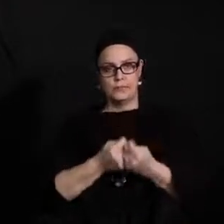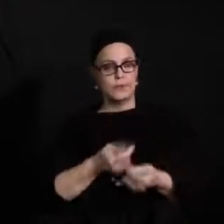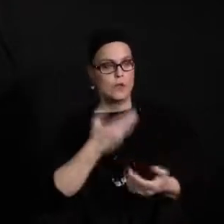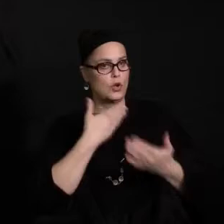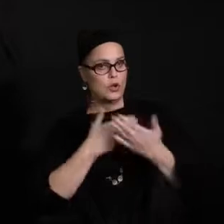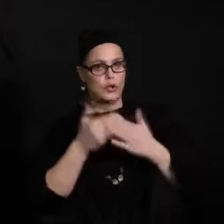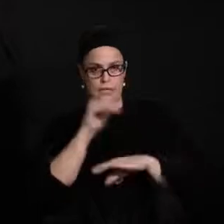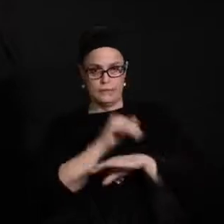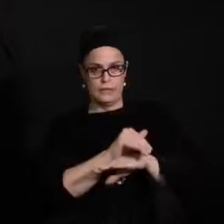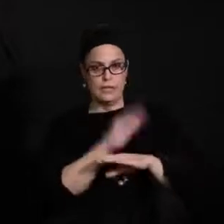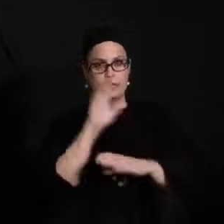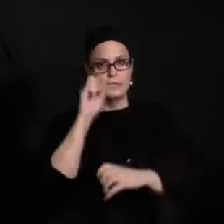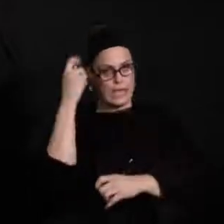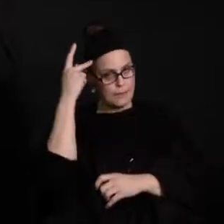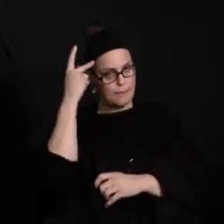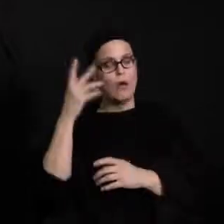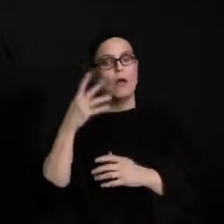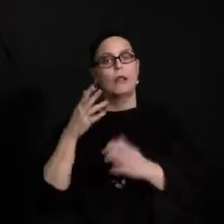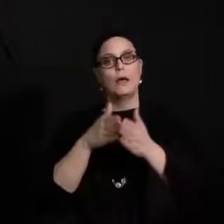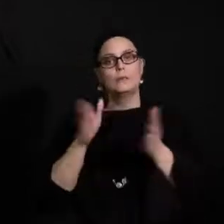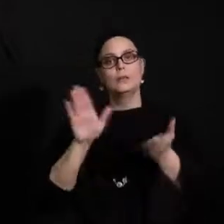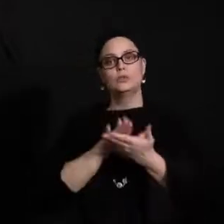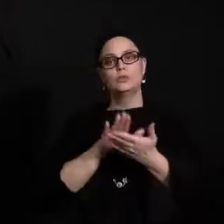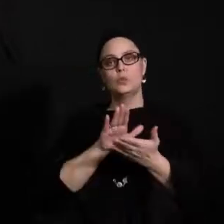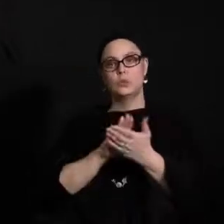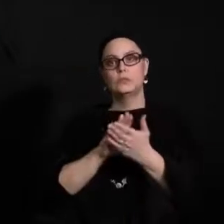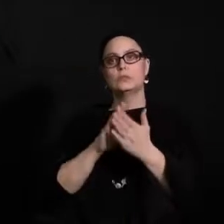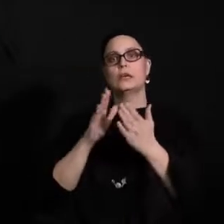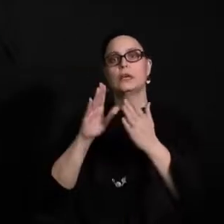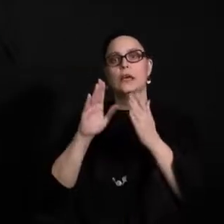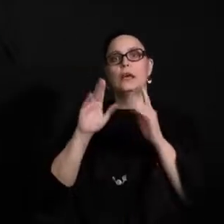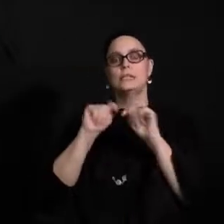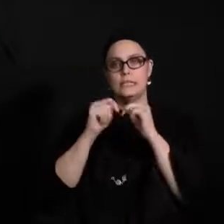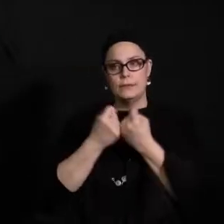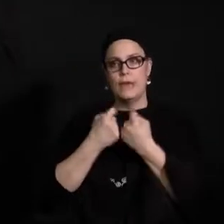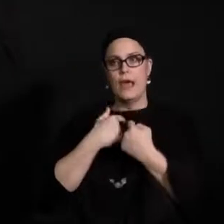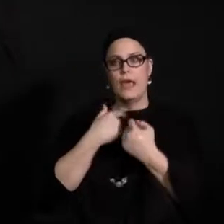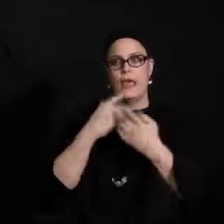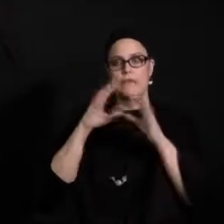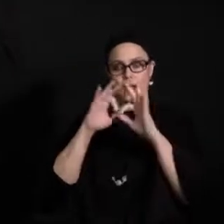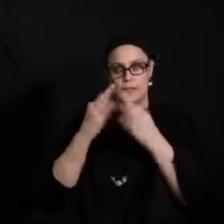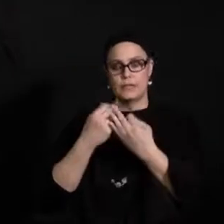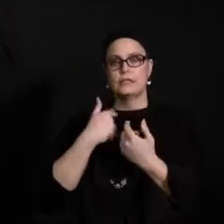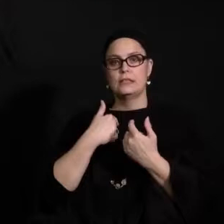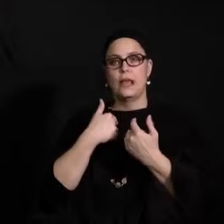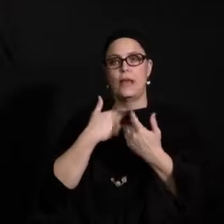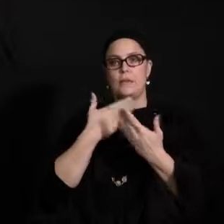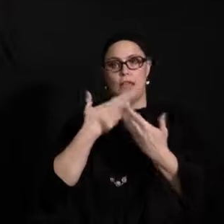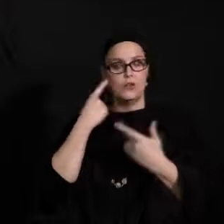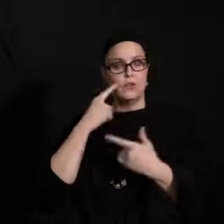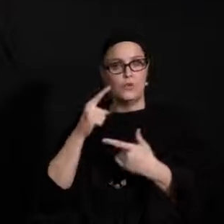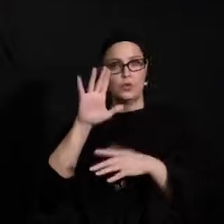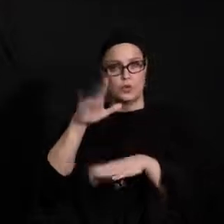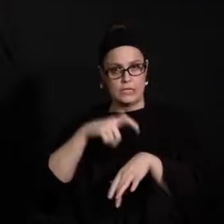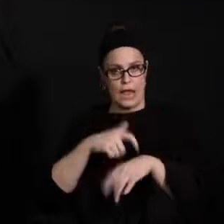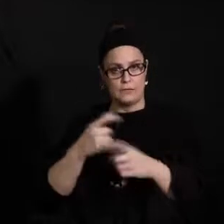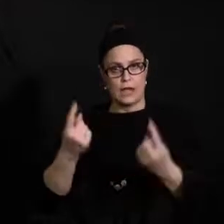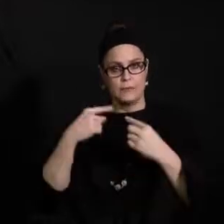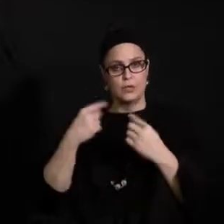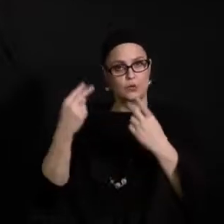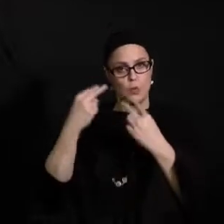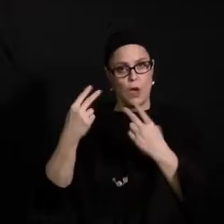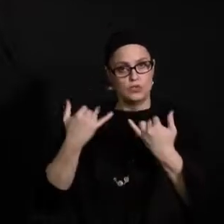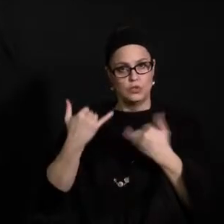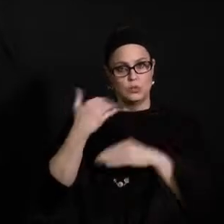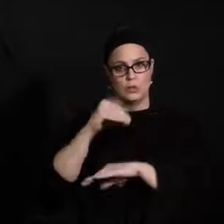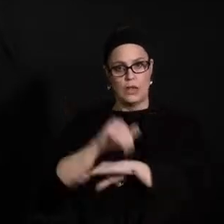Good evening, St. Public Schools community. I'm Superintendent Joel Gothard and very grateful that you're taking time to spend with us tonight to have our team answer